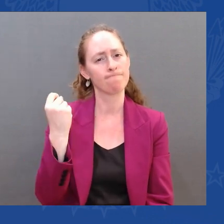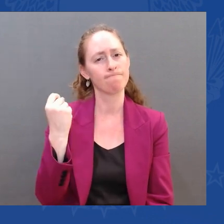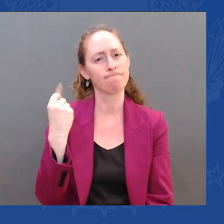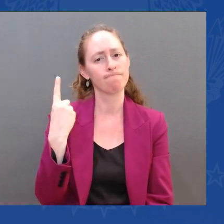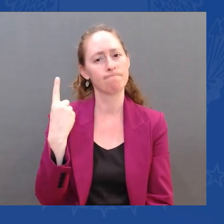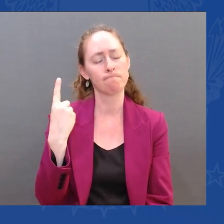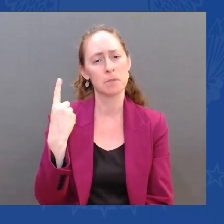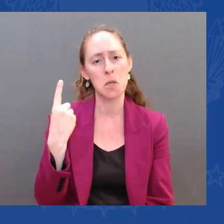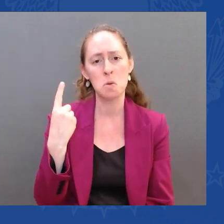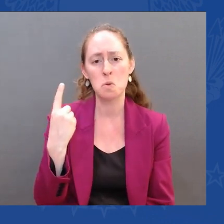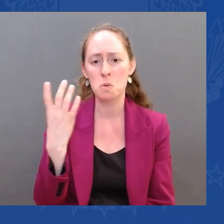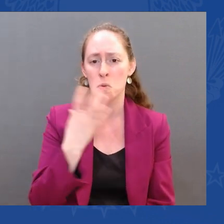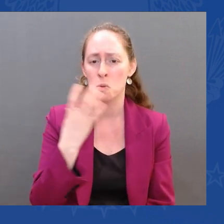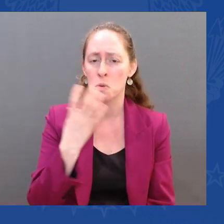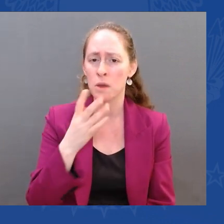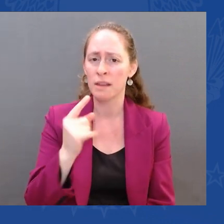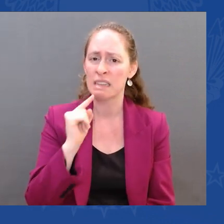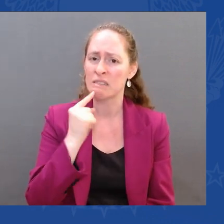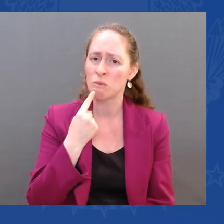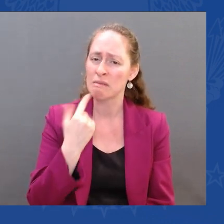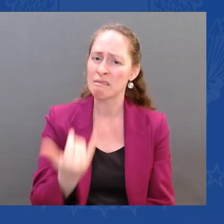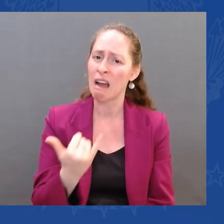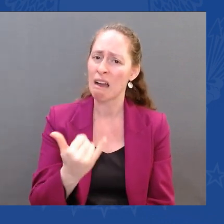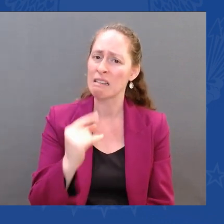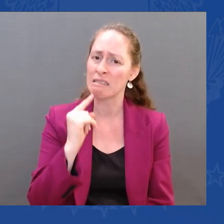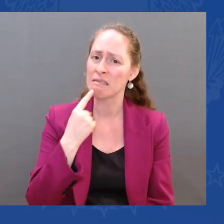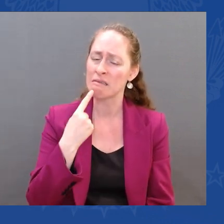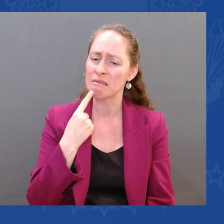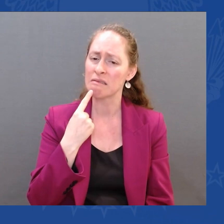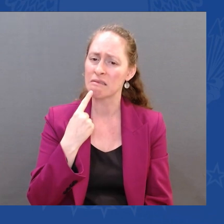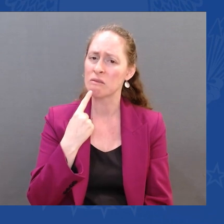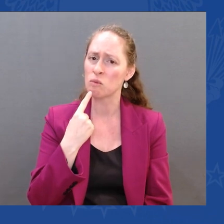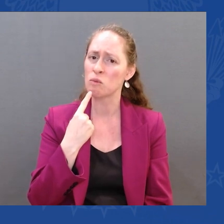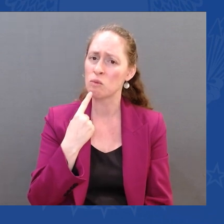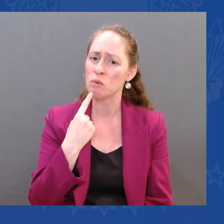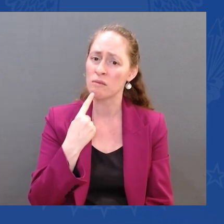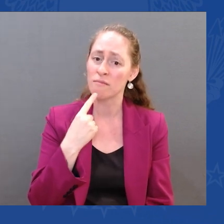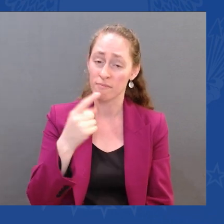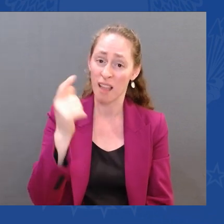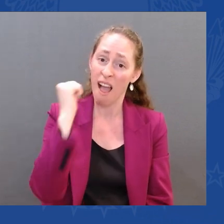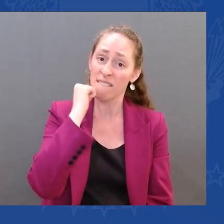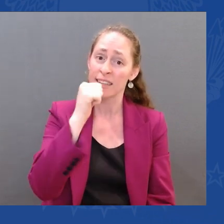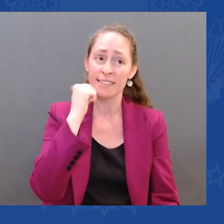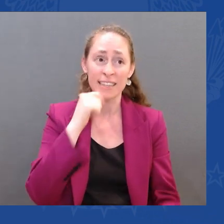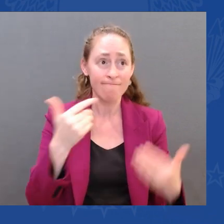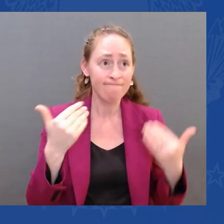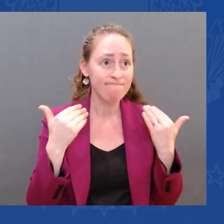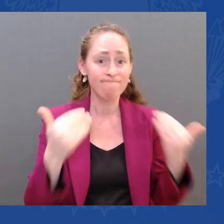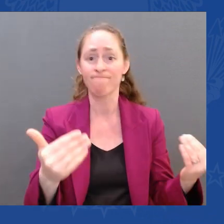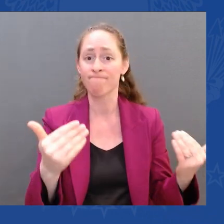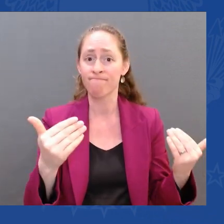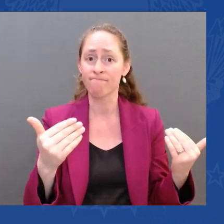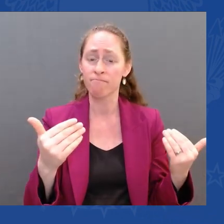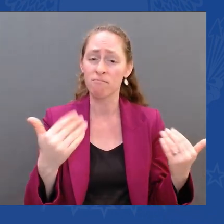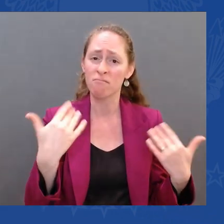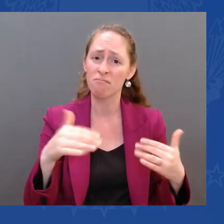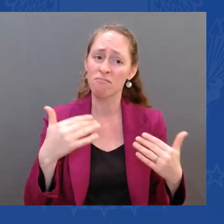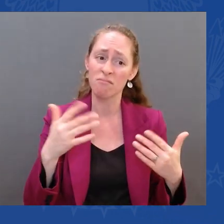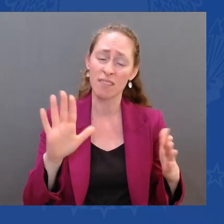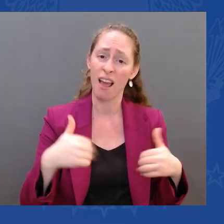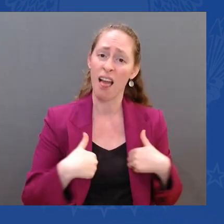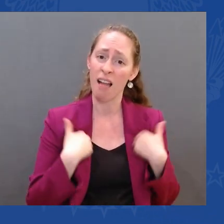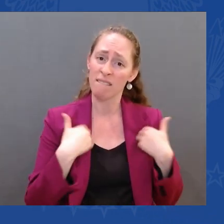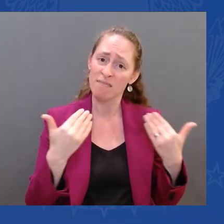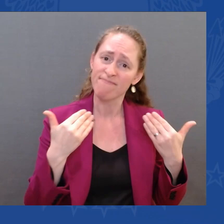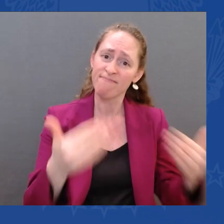all of your folks take in order to get things done. So, thank you, thank you, thank you. And I'm ready to be briefed on all you have